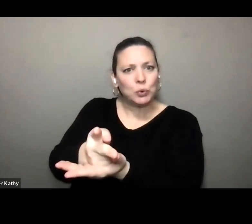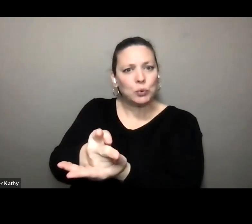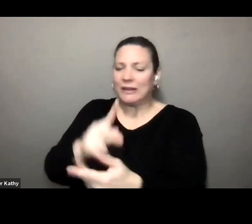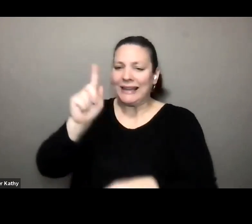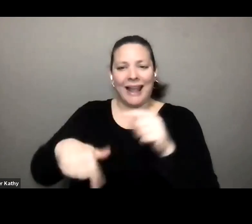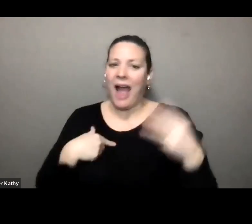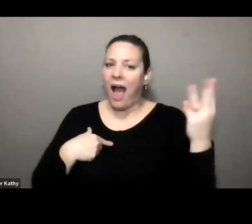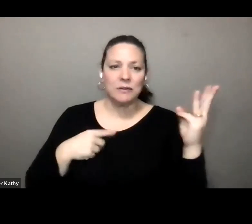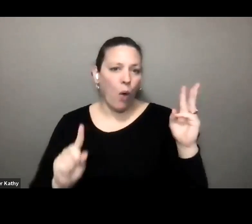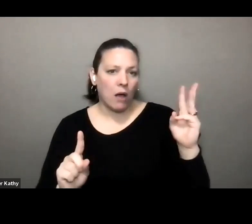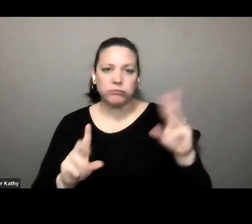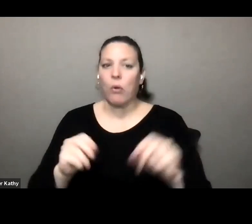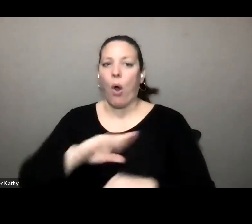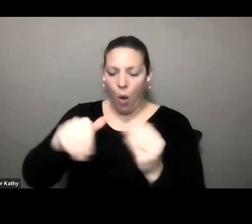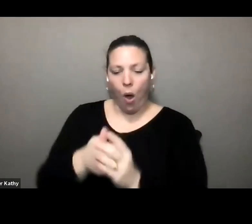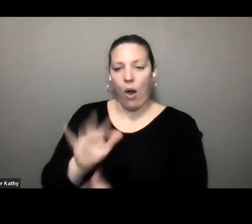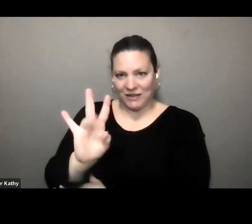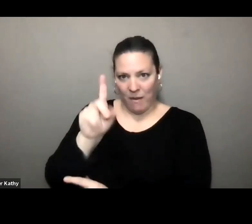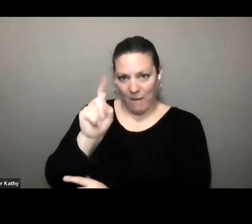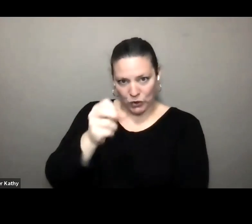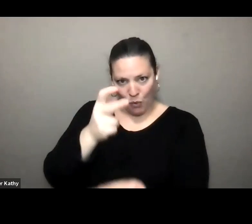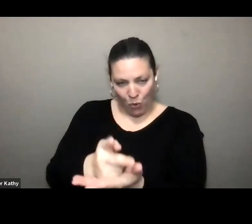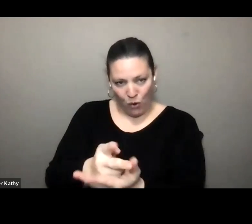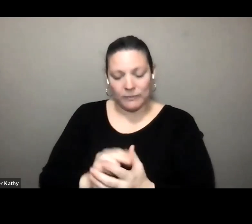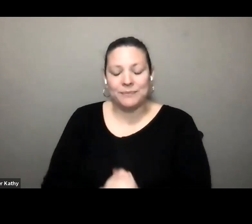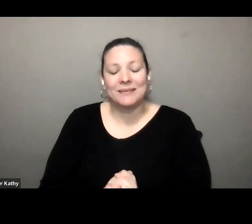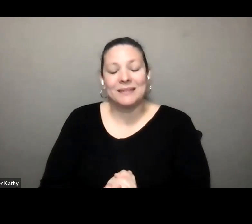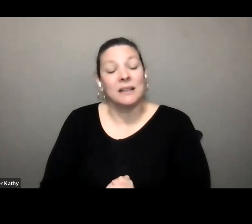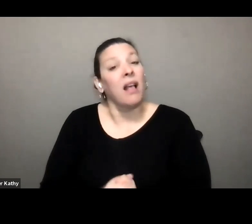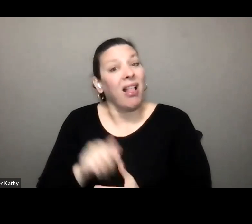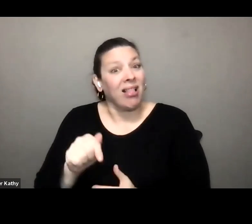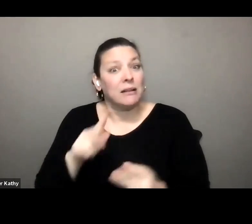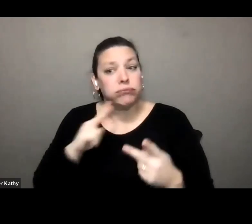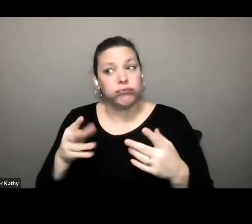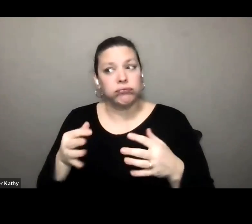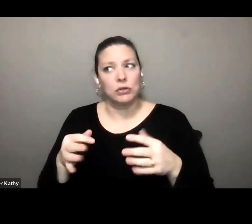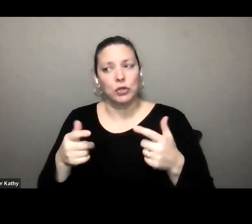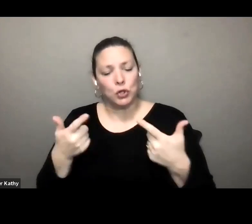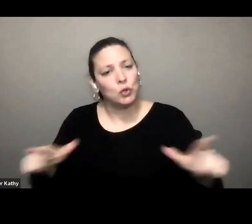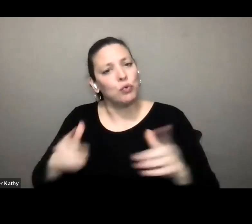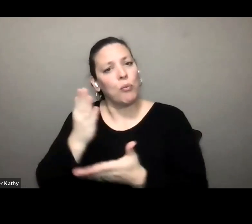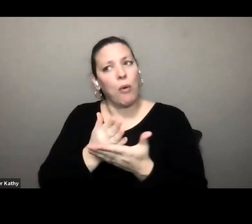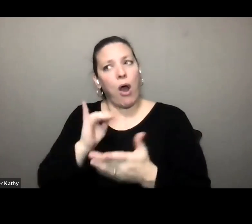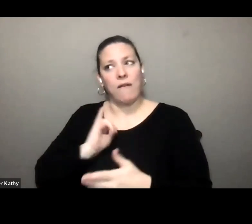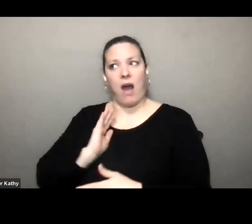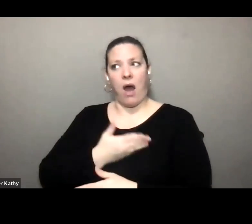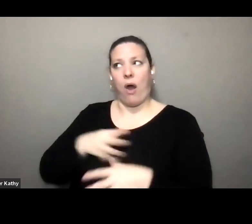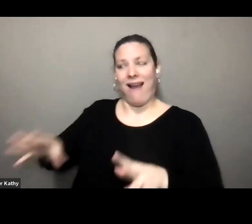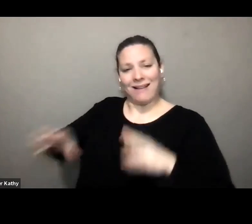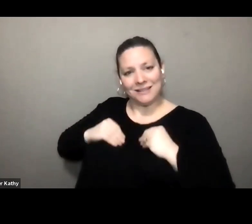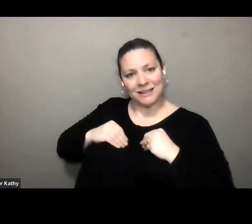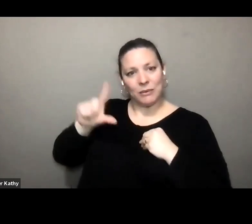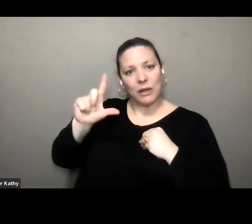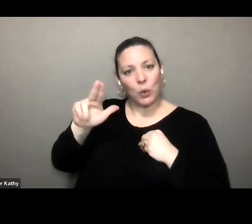again just to reiterate this is a very critical step in admitting lucas county so that again we can expand our service area